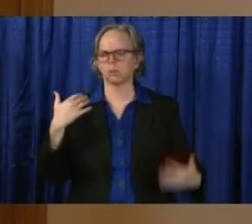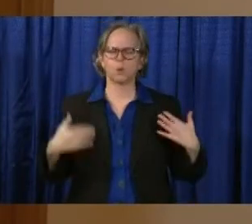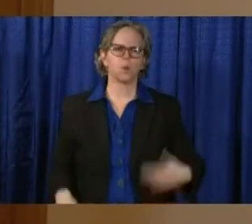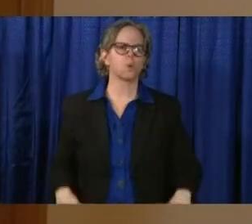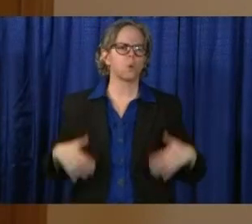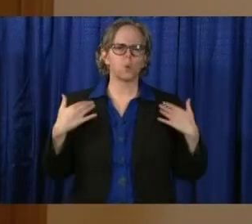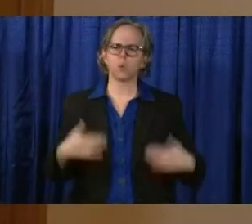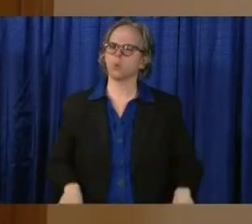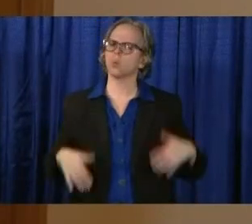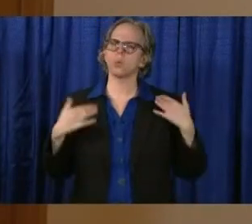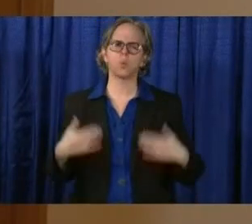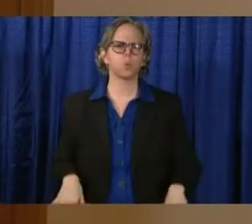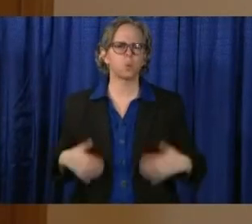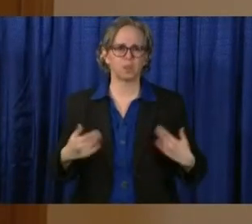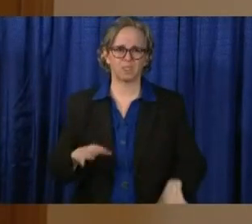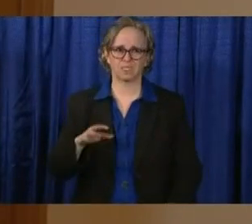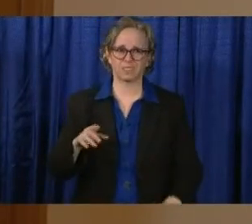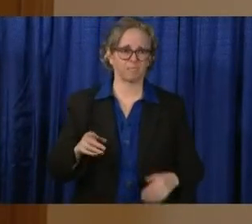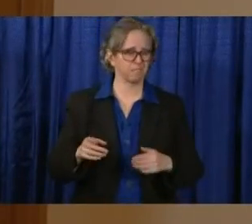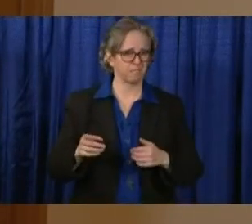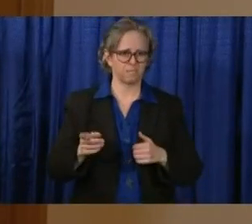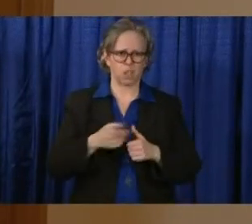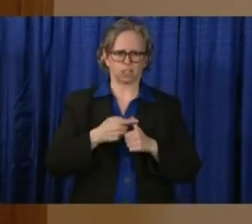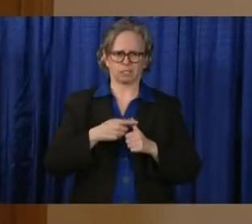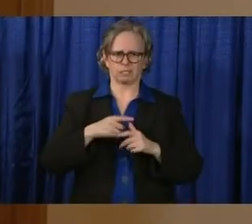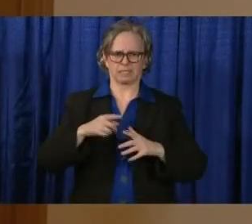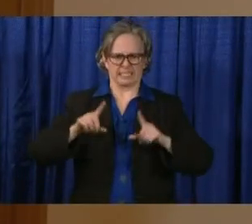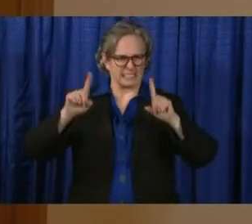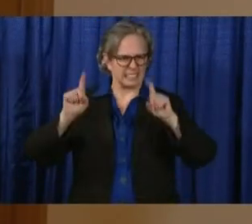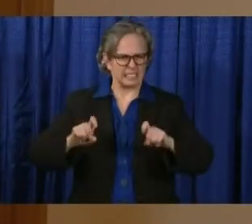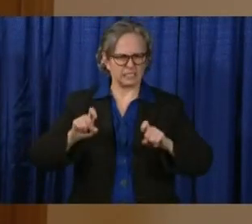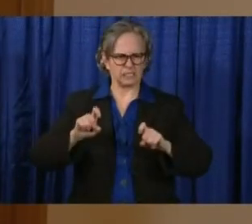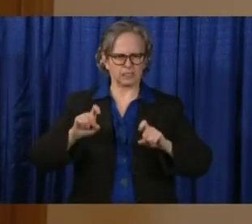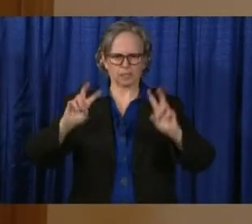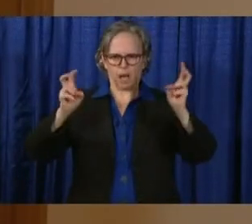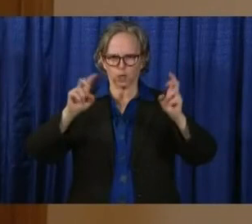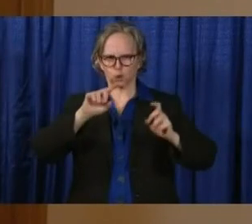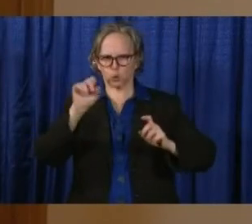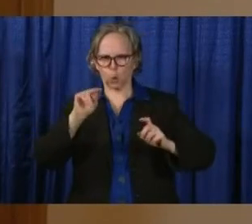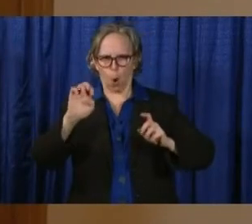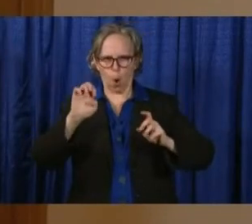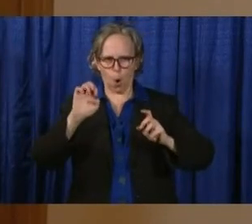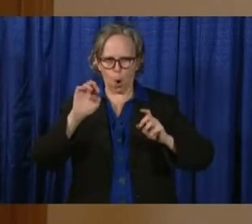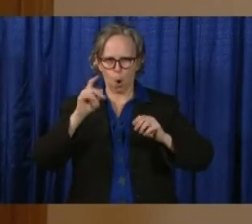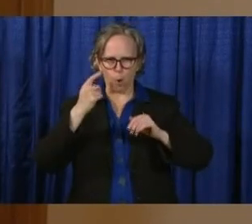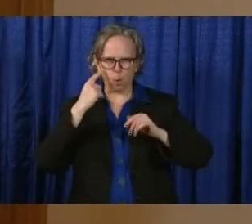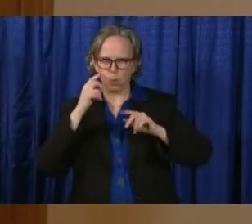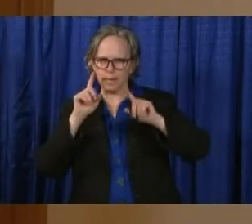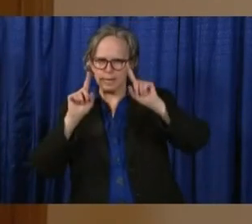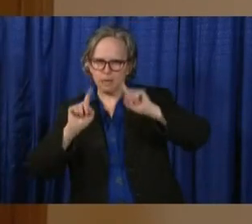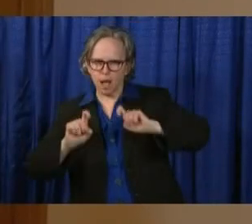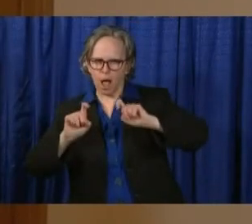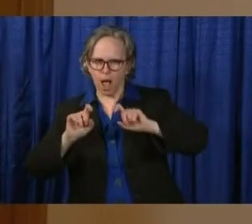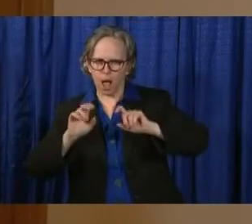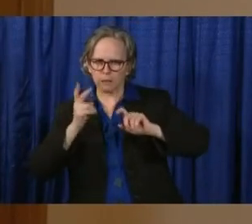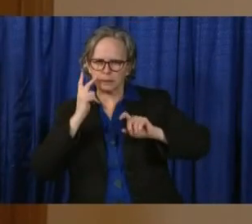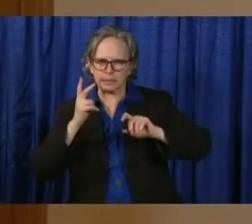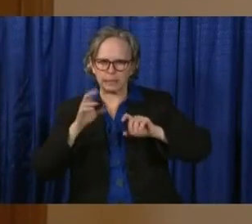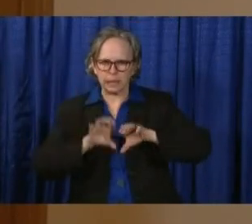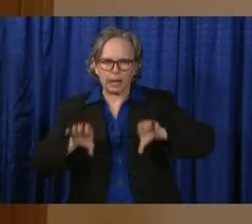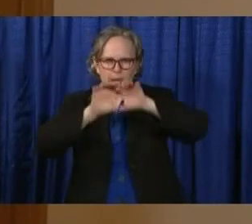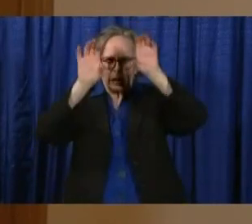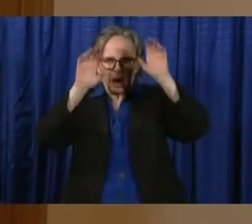approach. We have hospitals responding on the front line, Salem Regional, East Liverpool, Trumbull, Mercy.